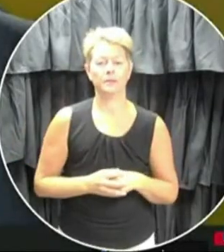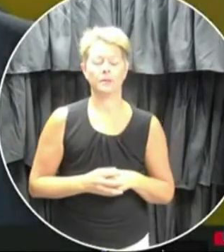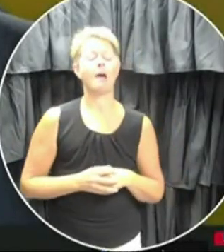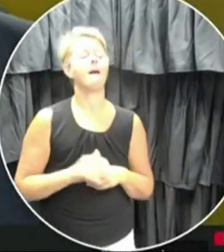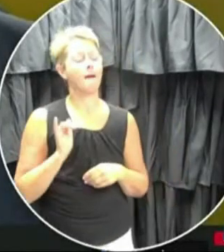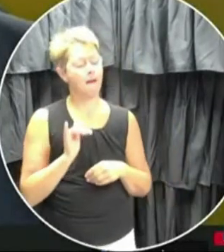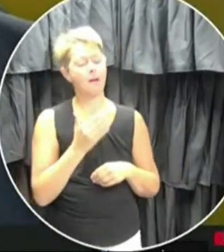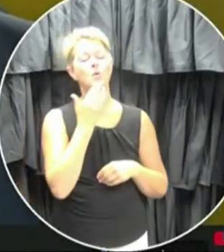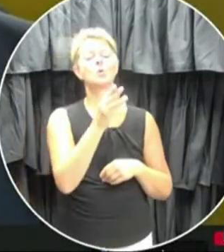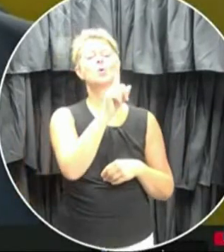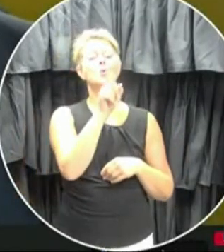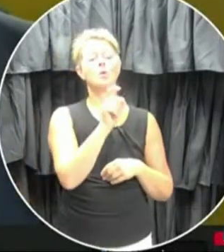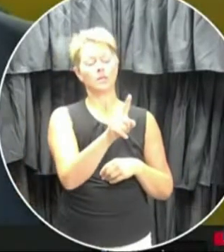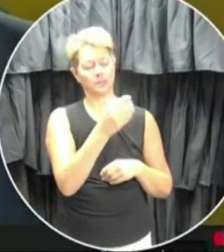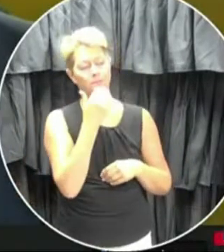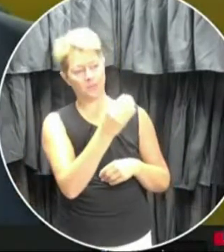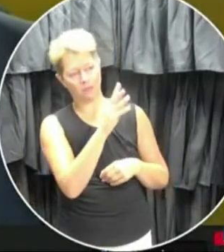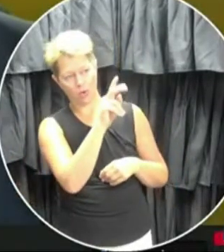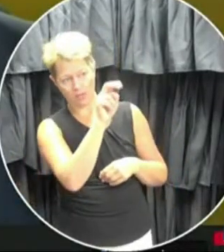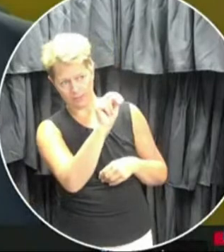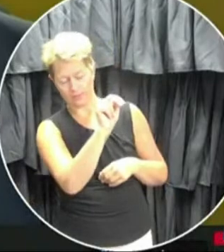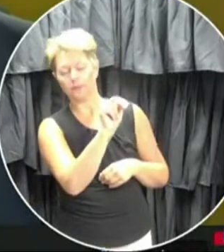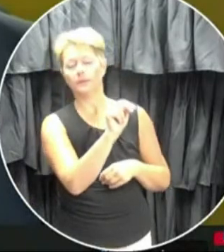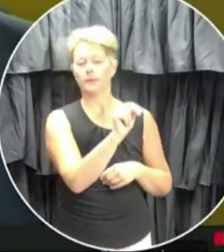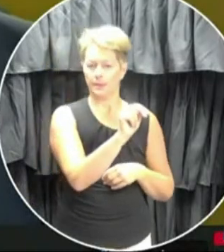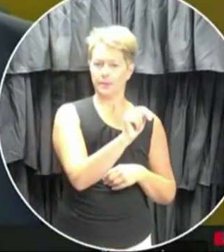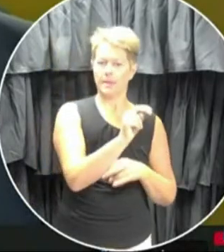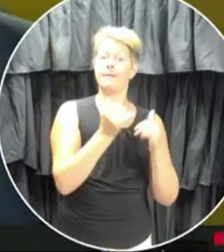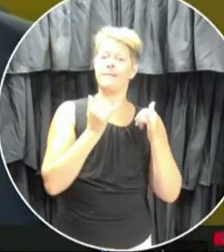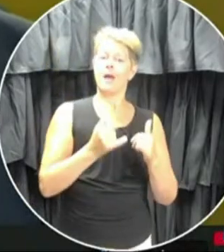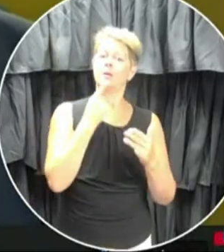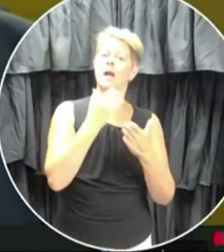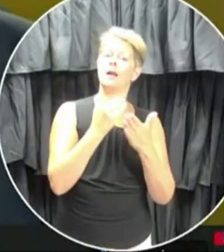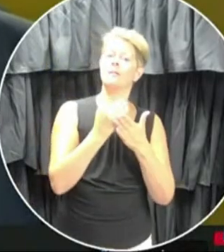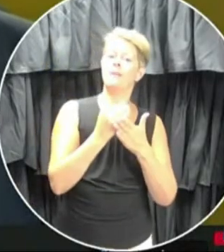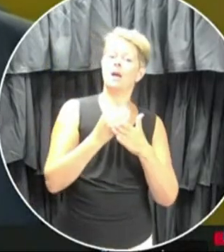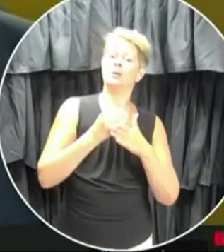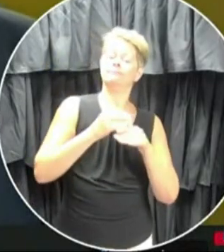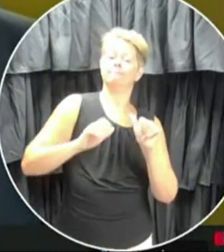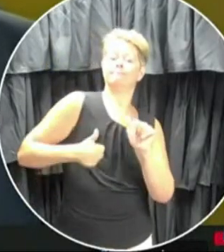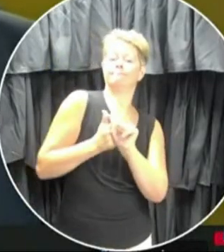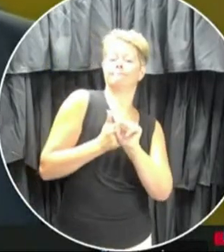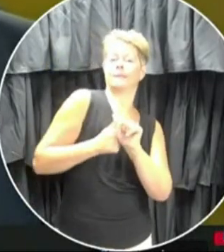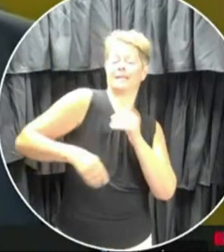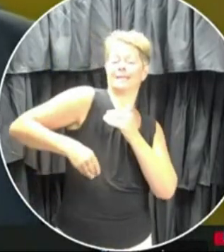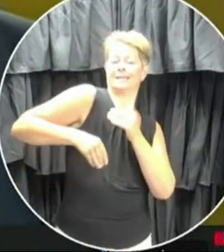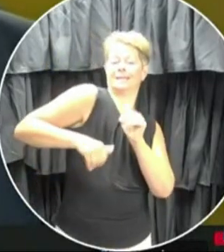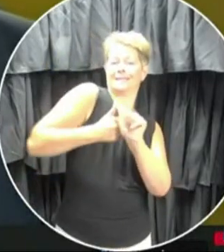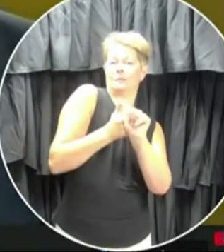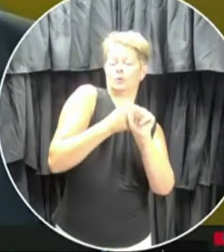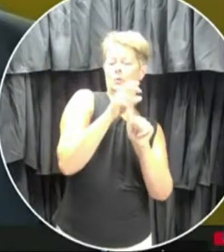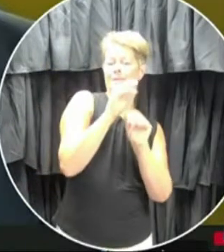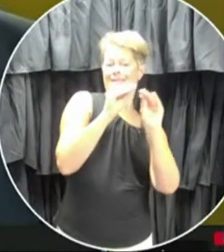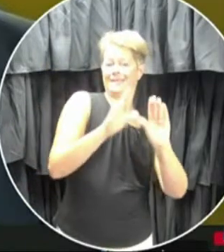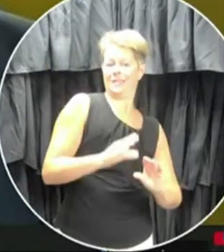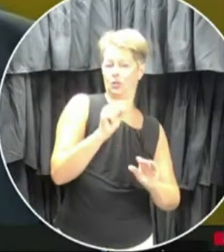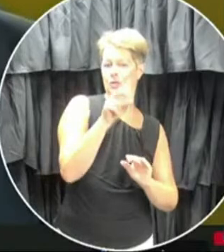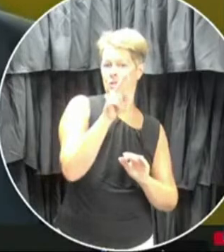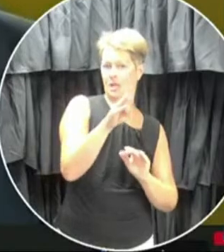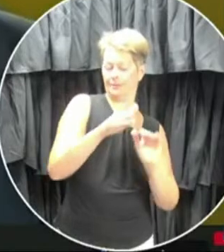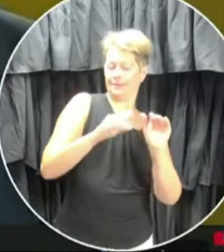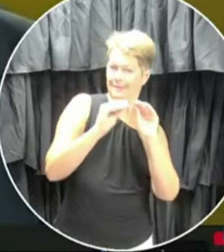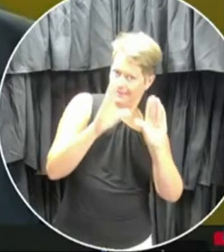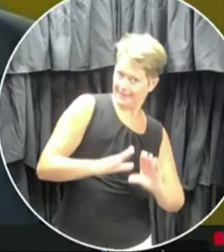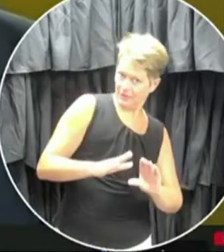Brian. And in fact, we are looking at substitute teachers. We're looking at data from previous years as to the substitute teacher